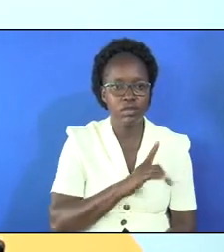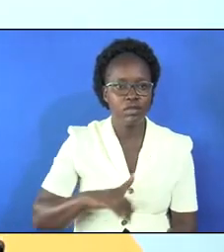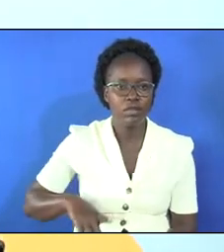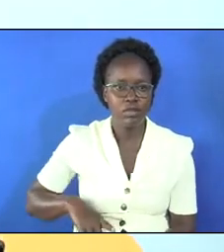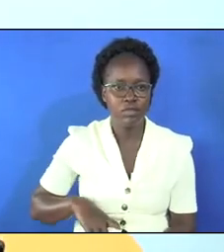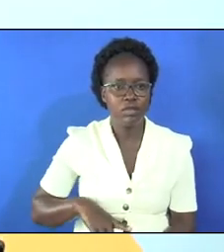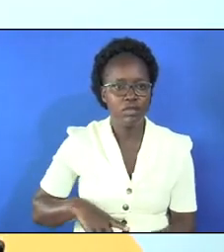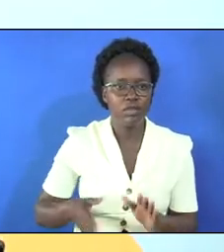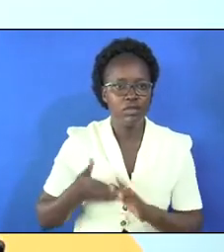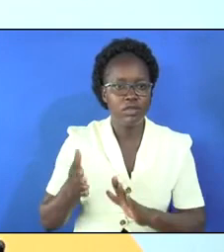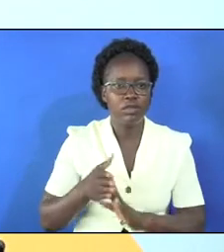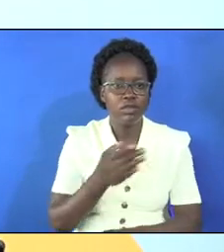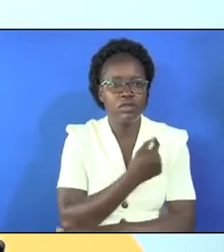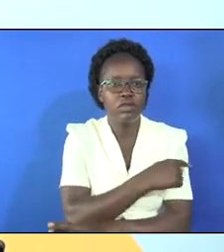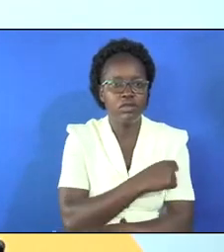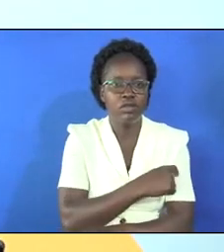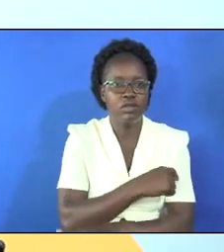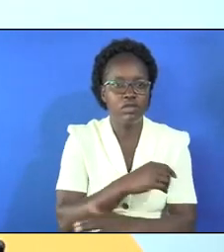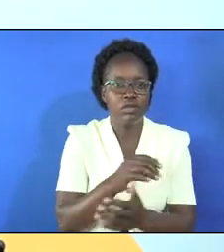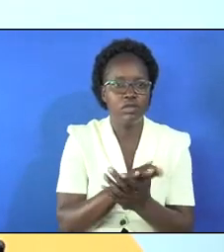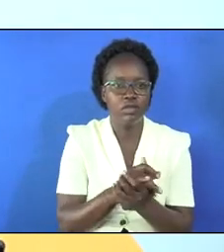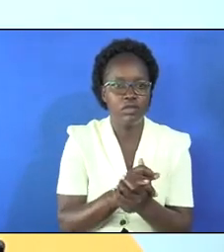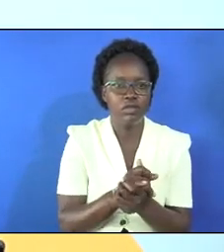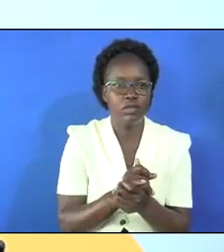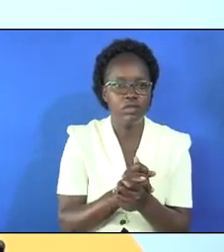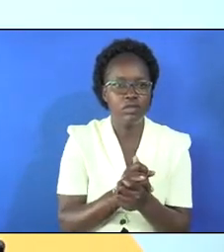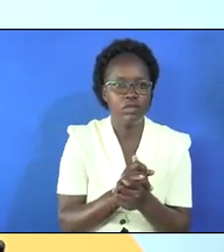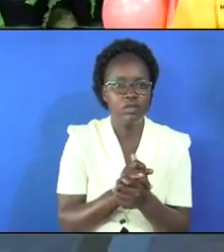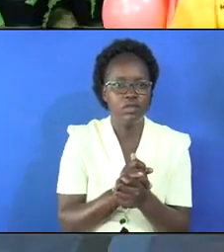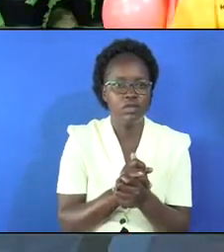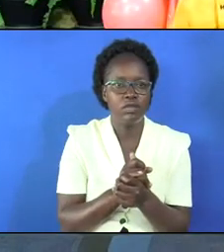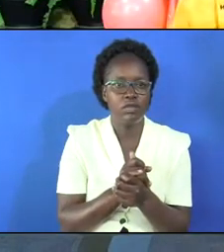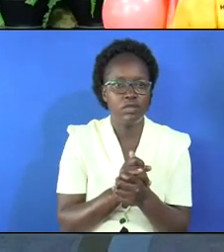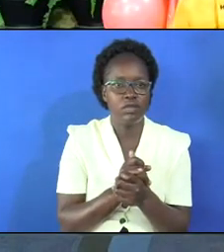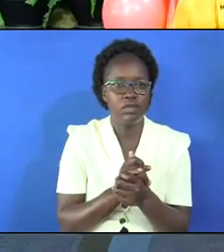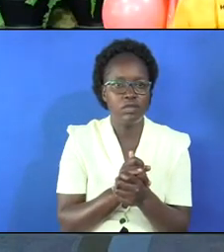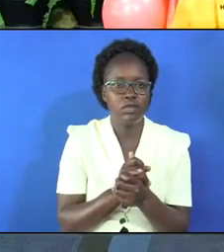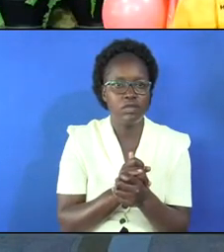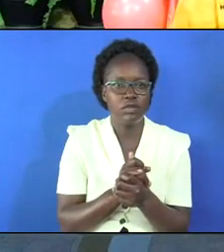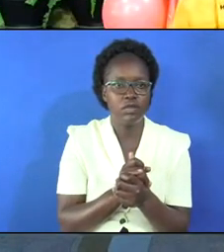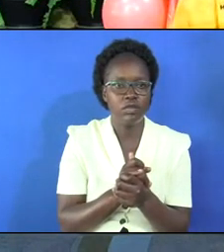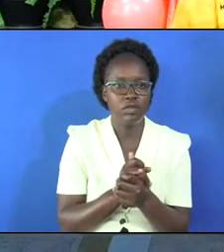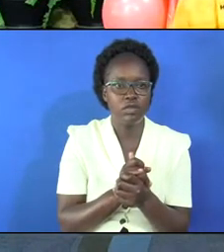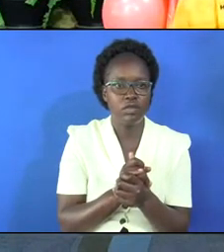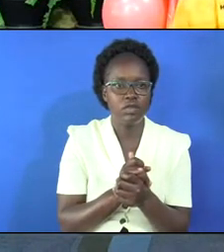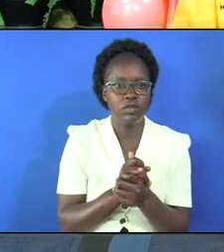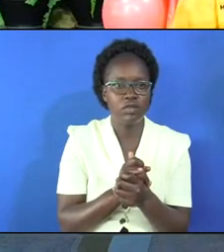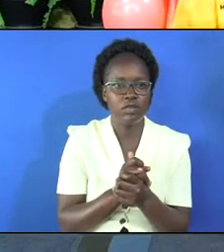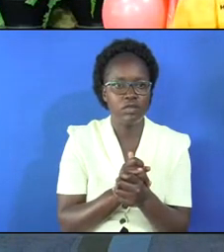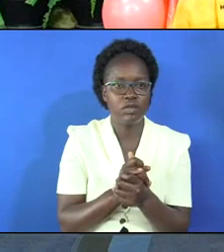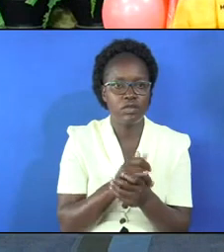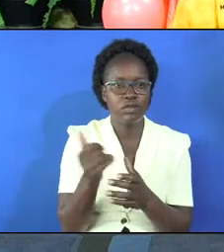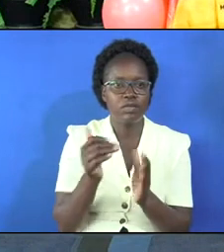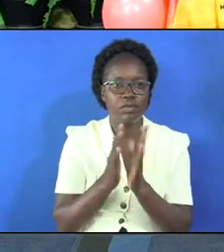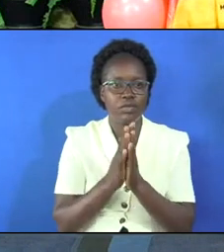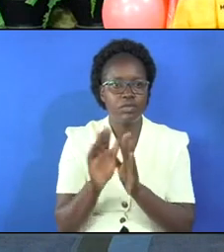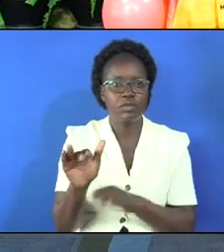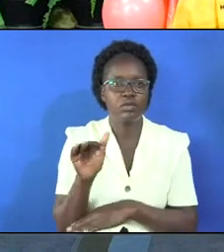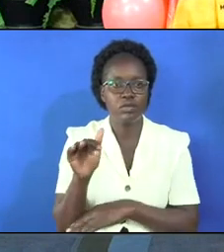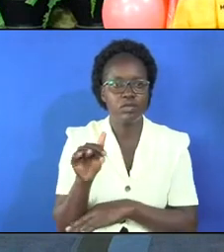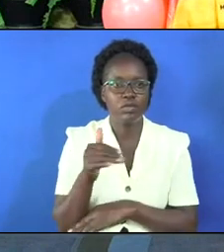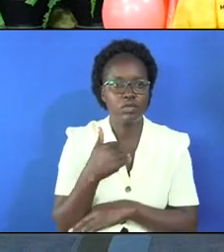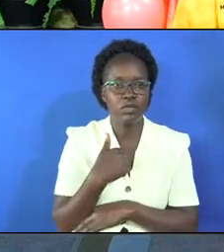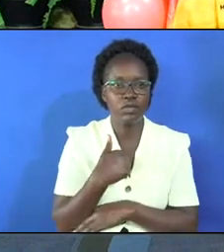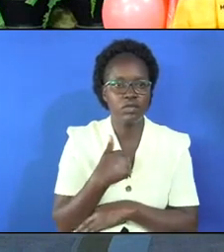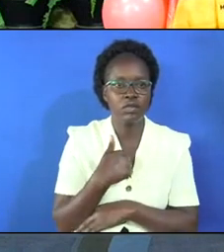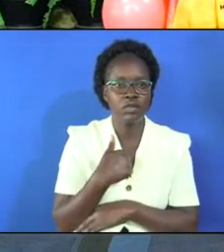she has been rushed to the hospital and we are praying for them there's another prayer request we have